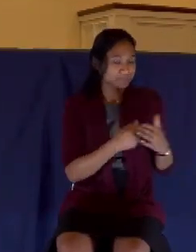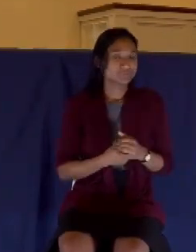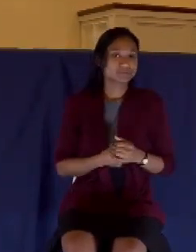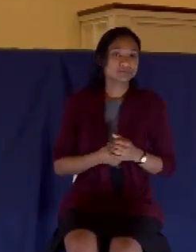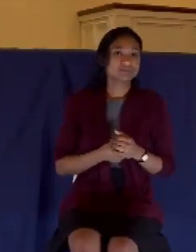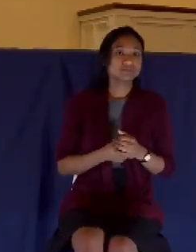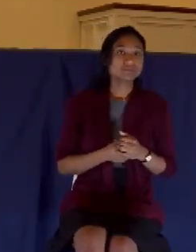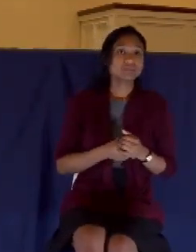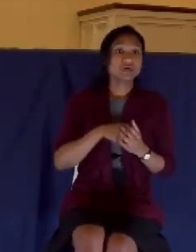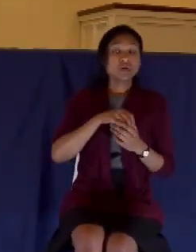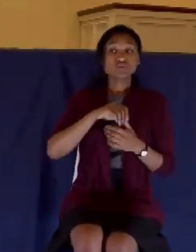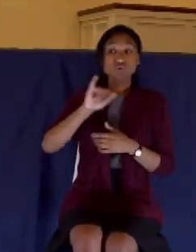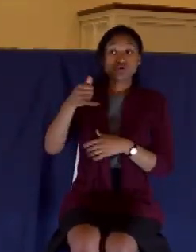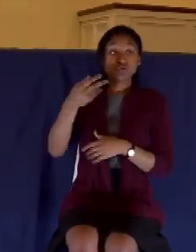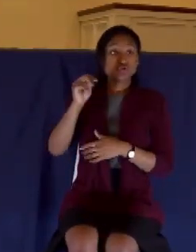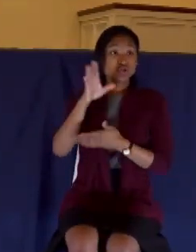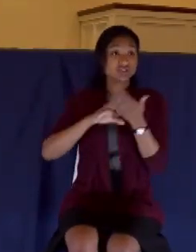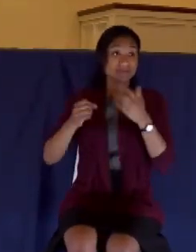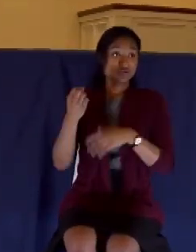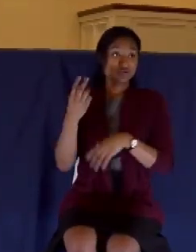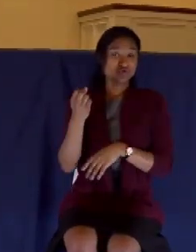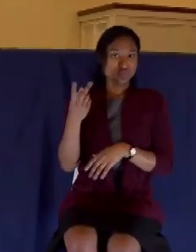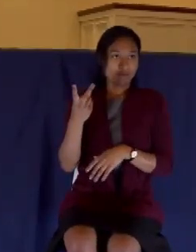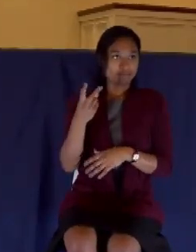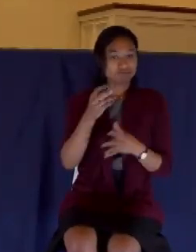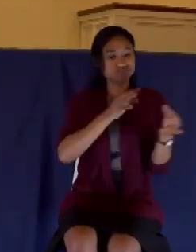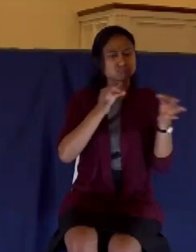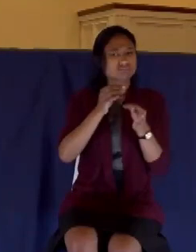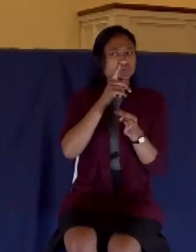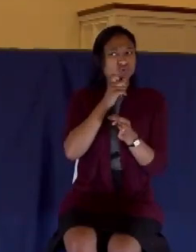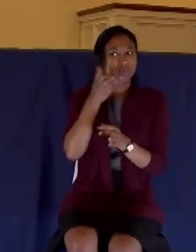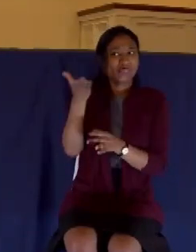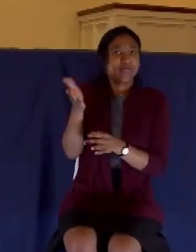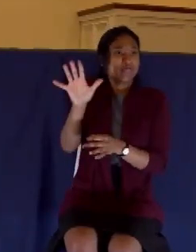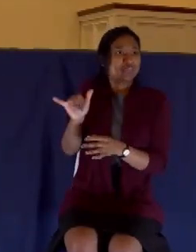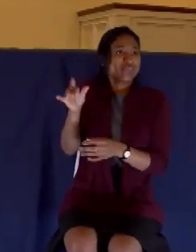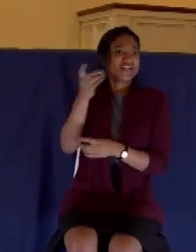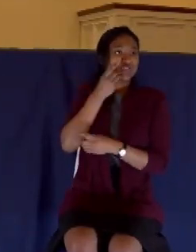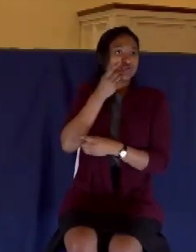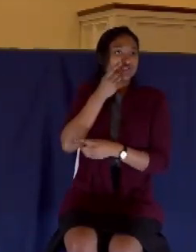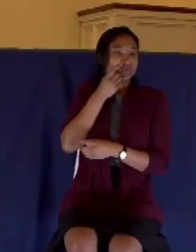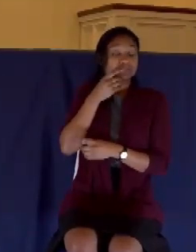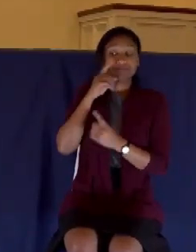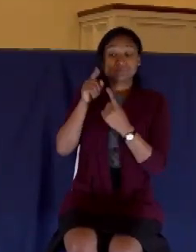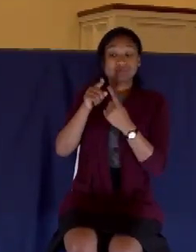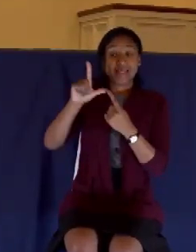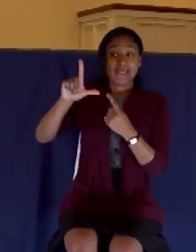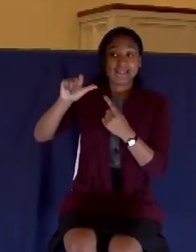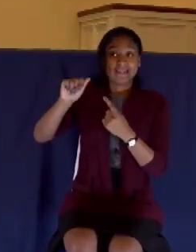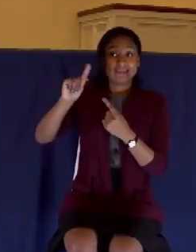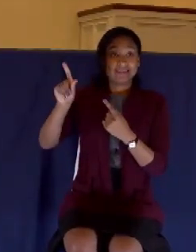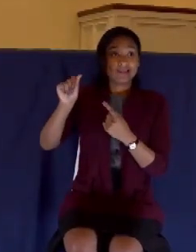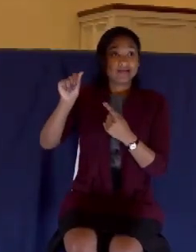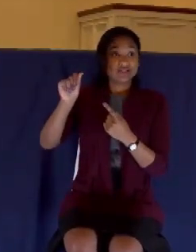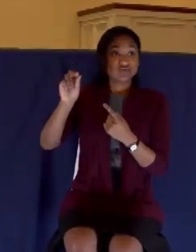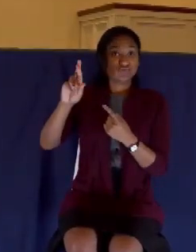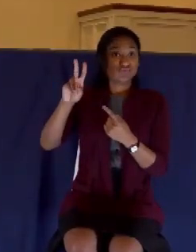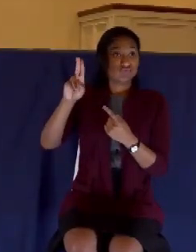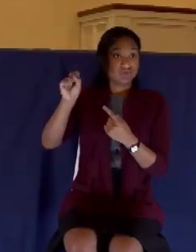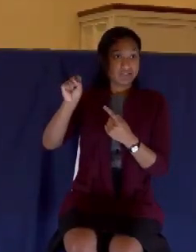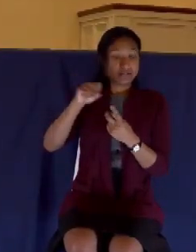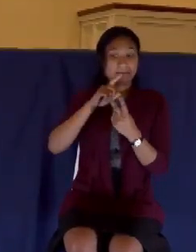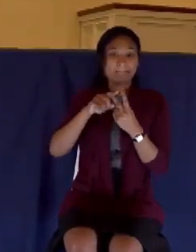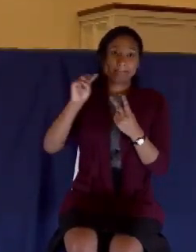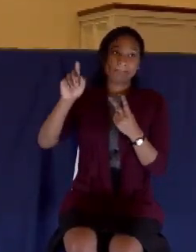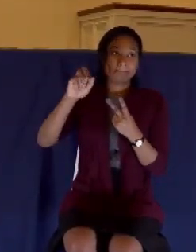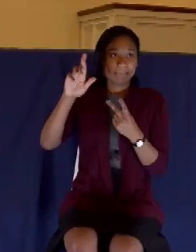who was at this dinner. Lazarus was there, the one that Jesus had resurrected in John 11. There was also Mary